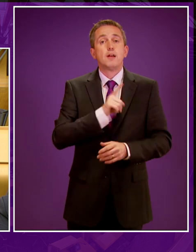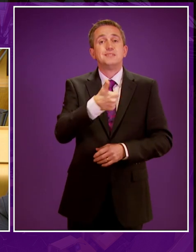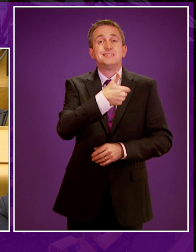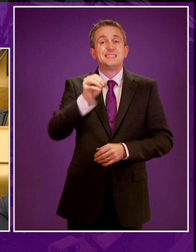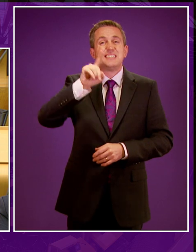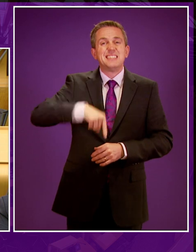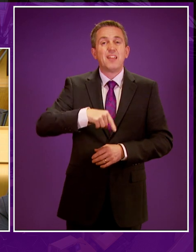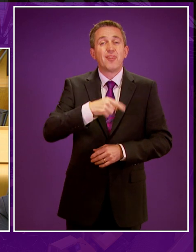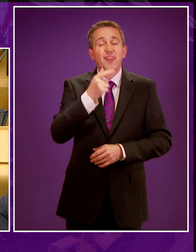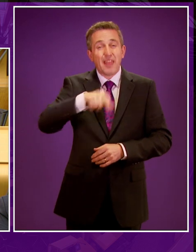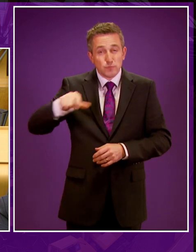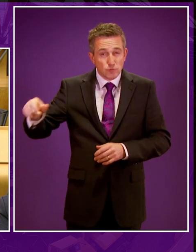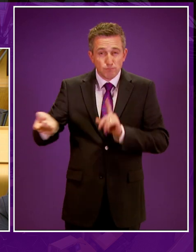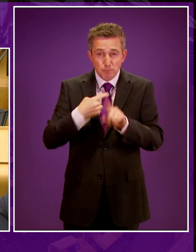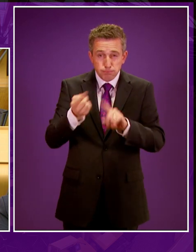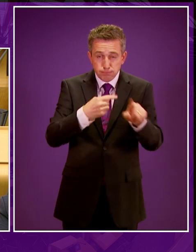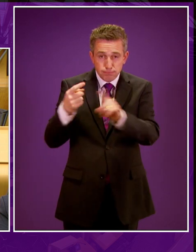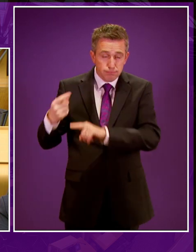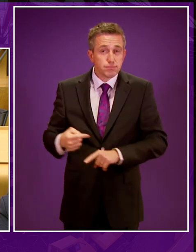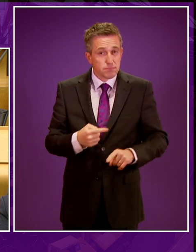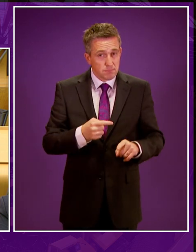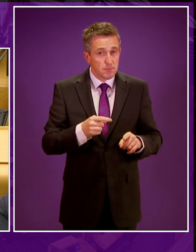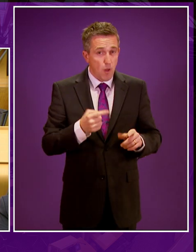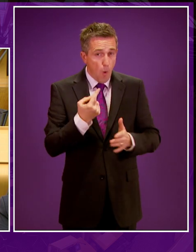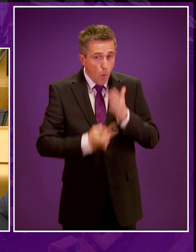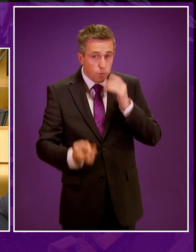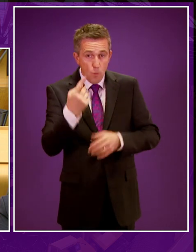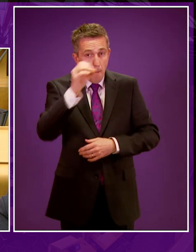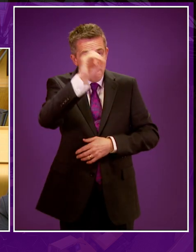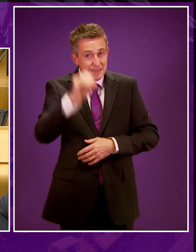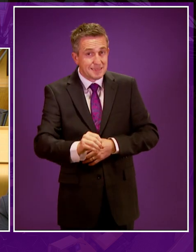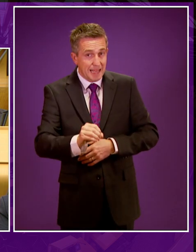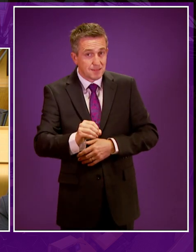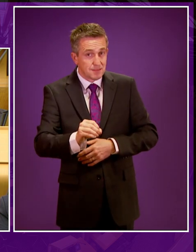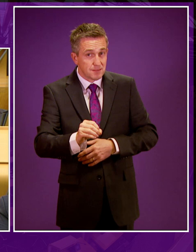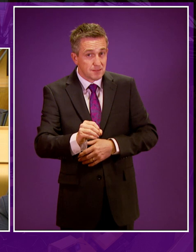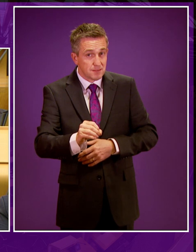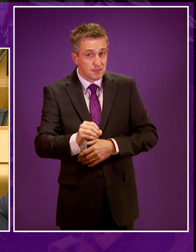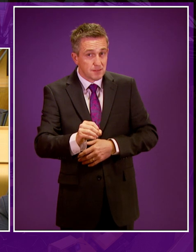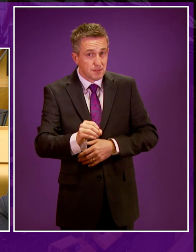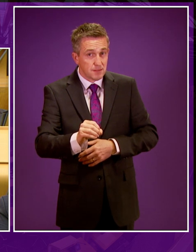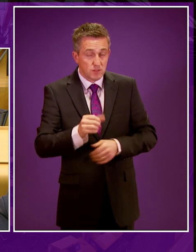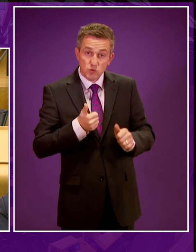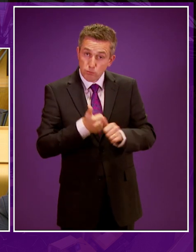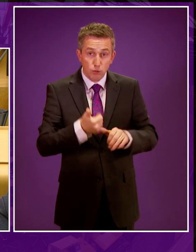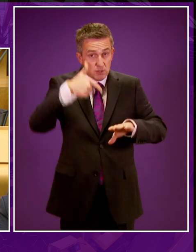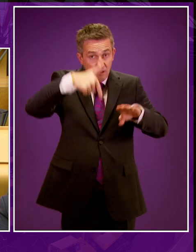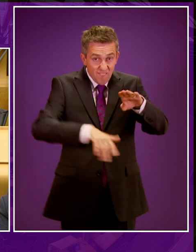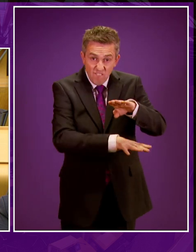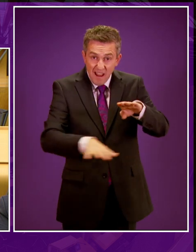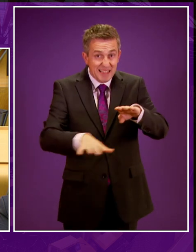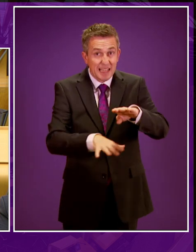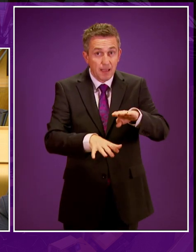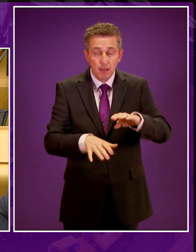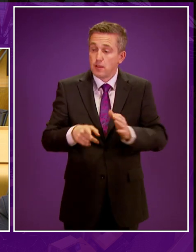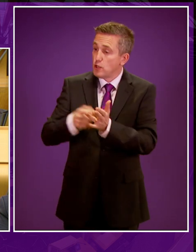consultation responses that were made. And I note that only 1% of those responses were in favour of fracking. And the